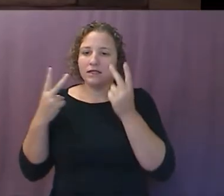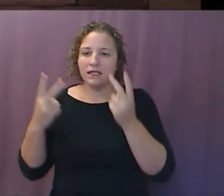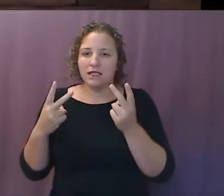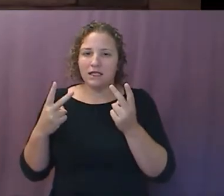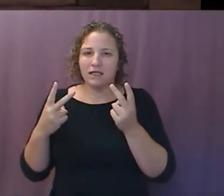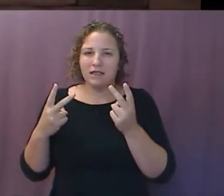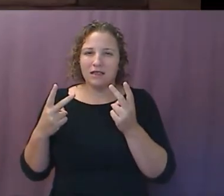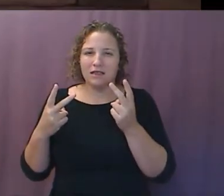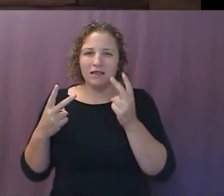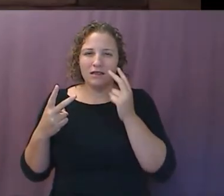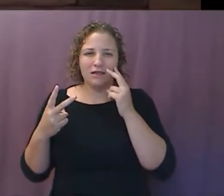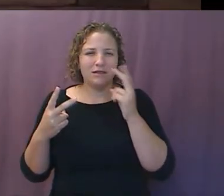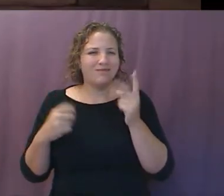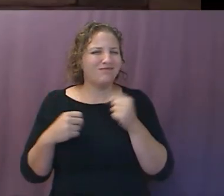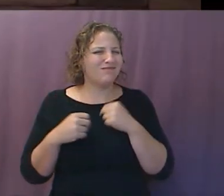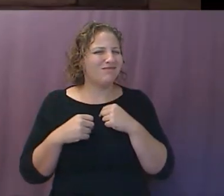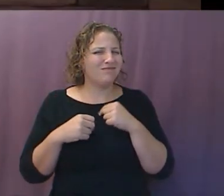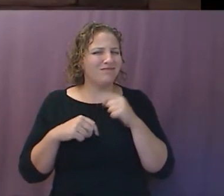Can you guys read it there?